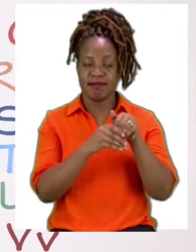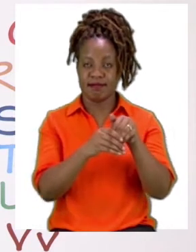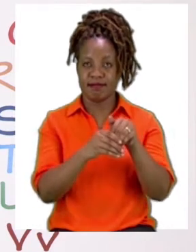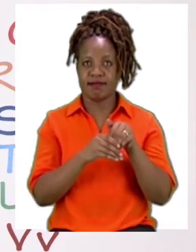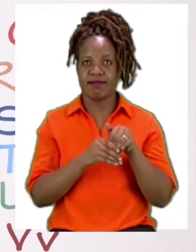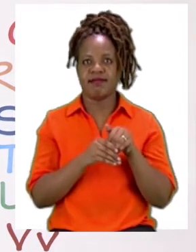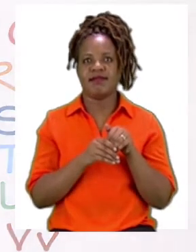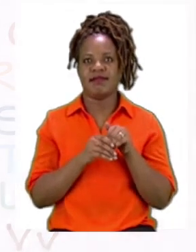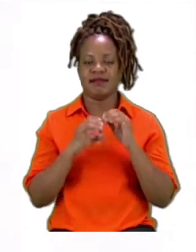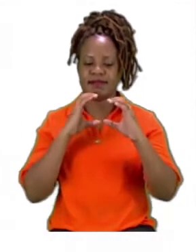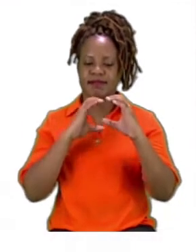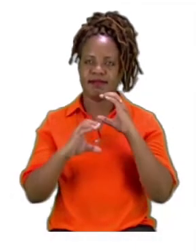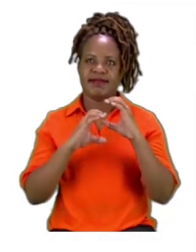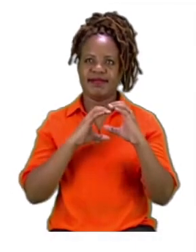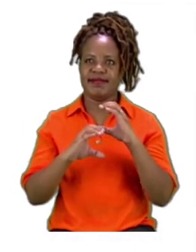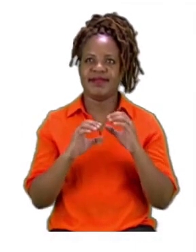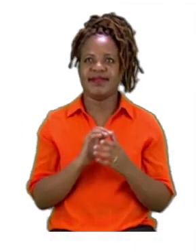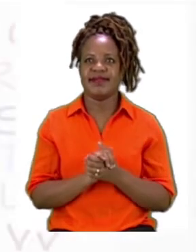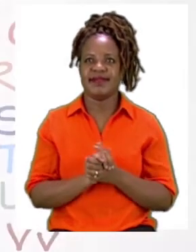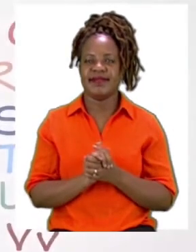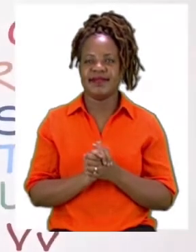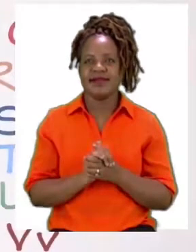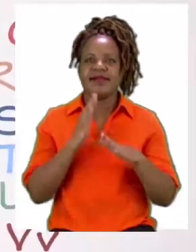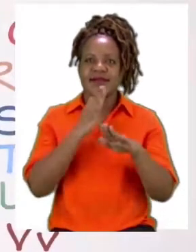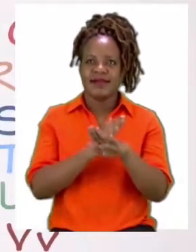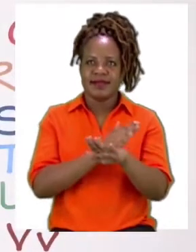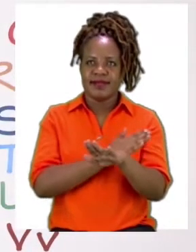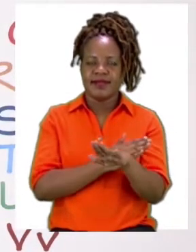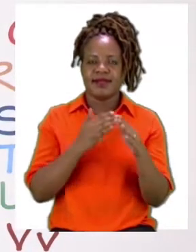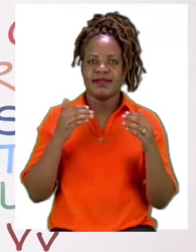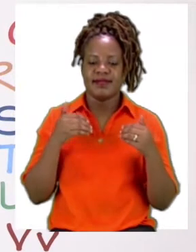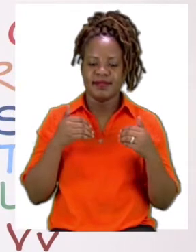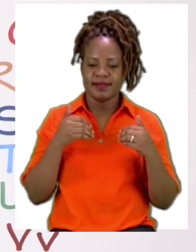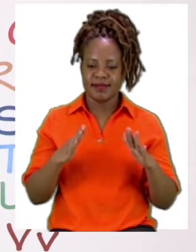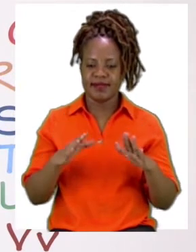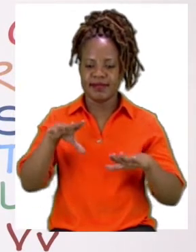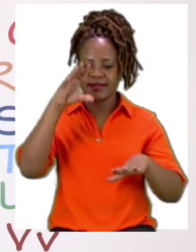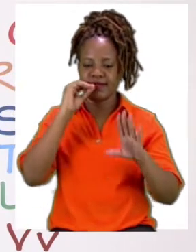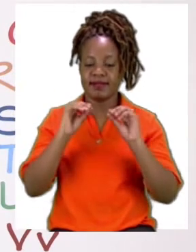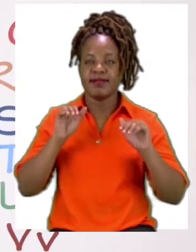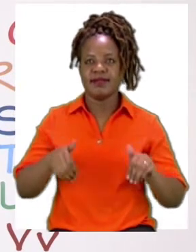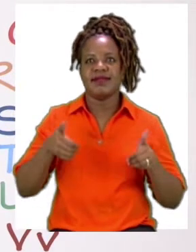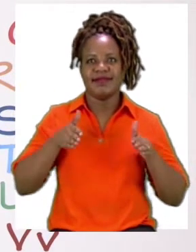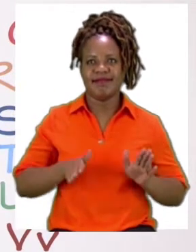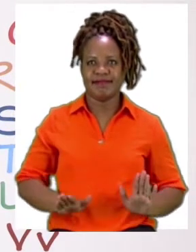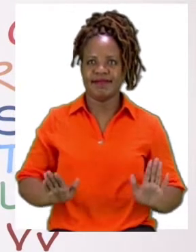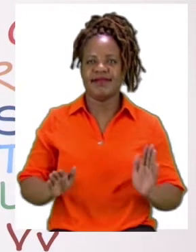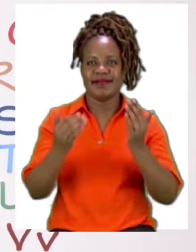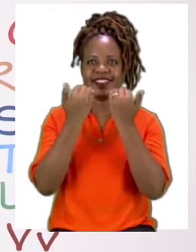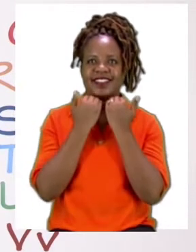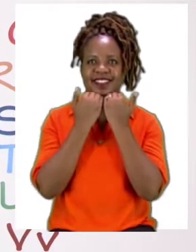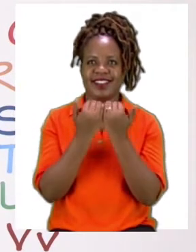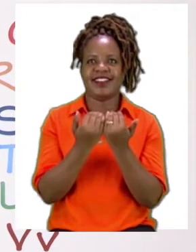and communication. And before we get into any lessons boys and girls it is important